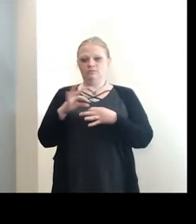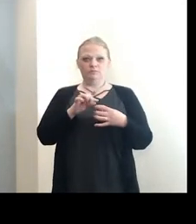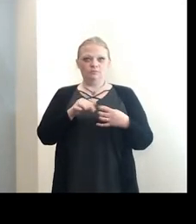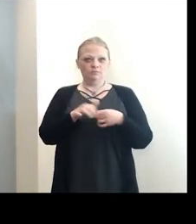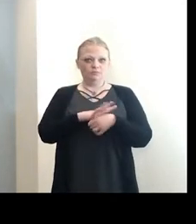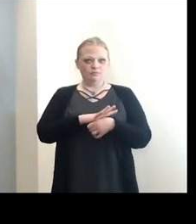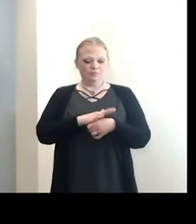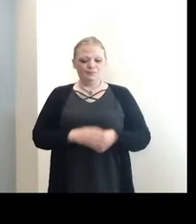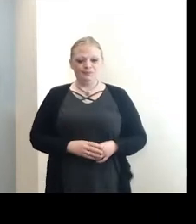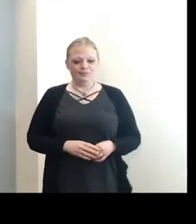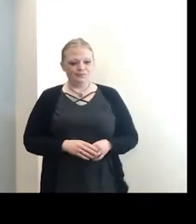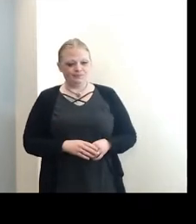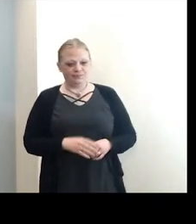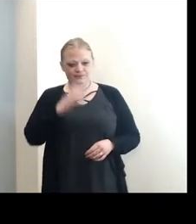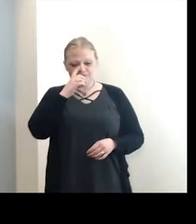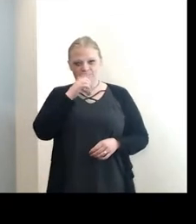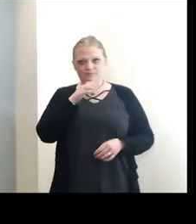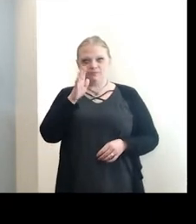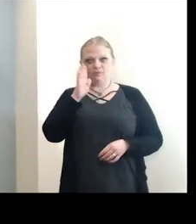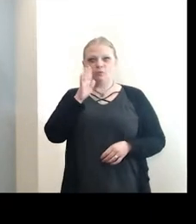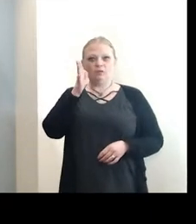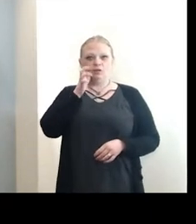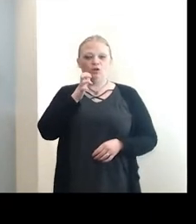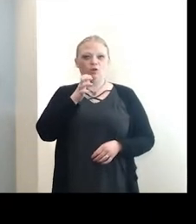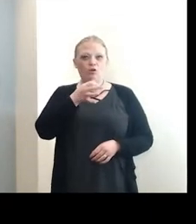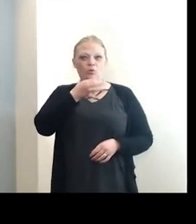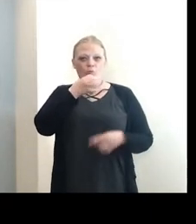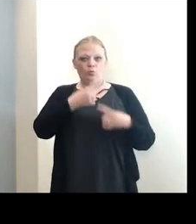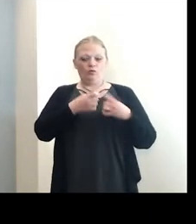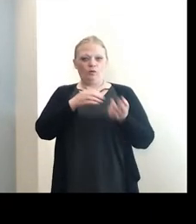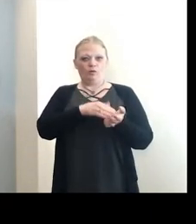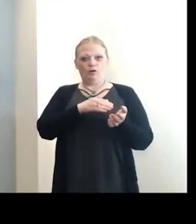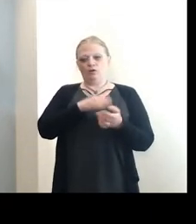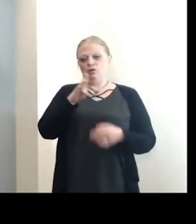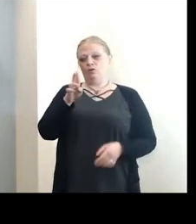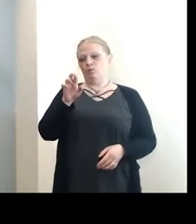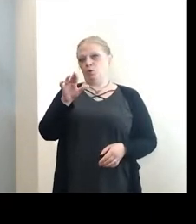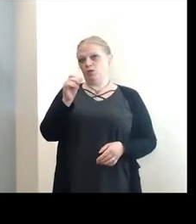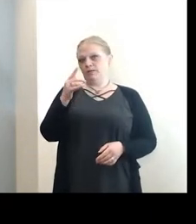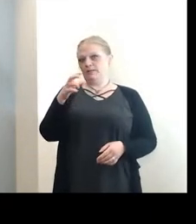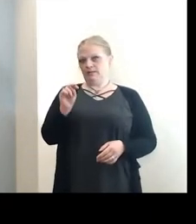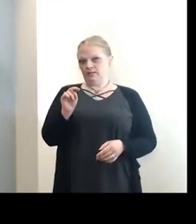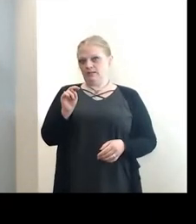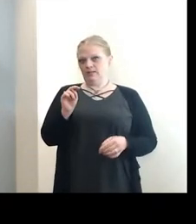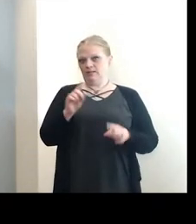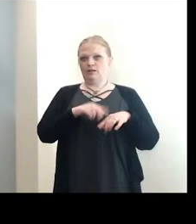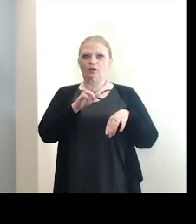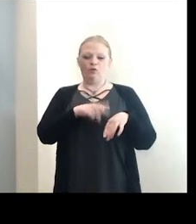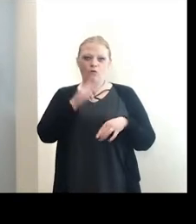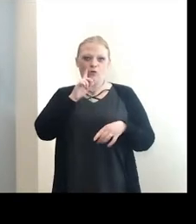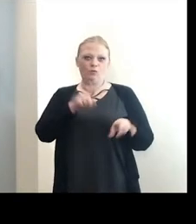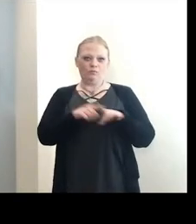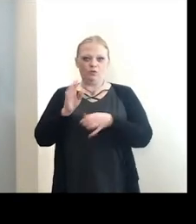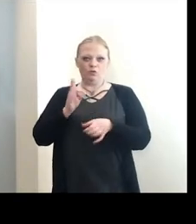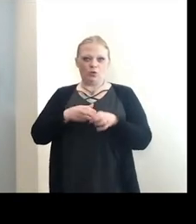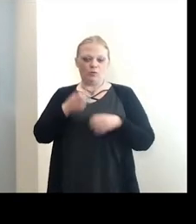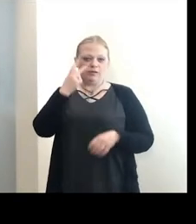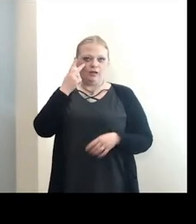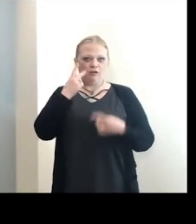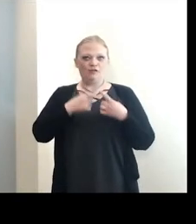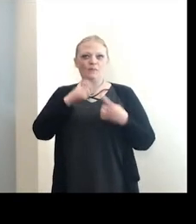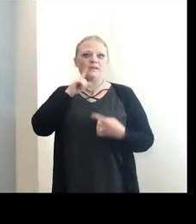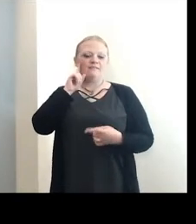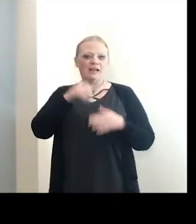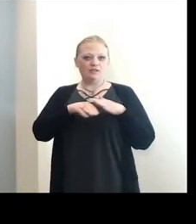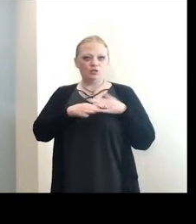-19. You'll be hearing very shortly from Dr. Burstein but of course we're also joined by Kendra Schmidt from Deaf